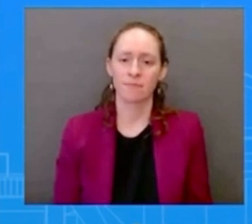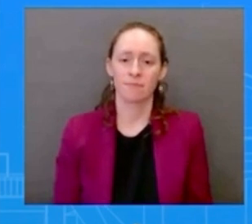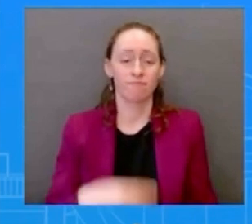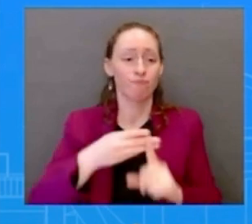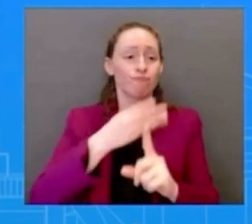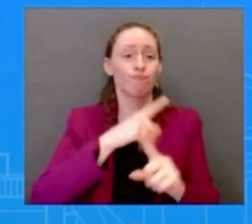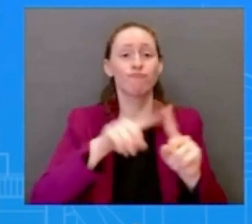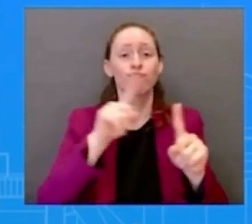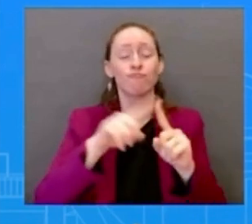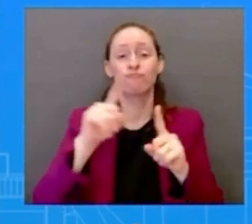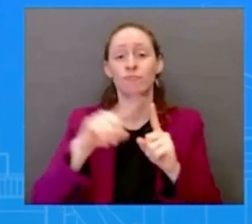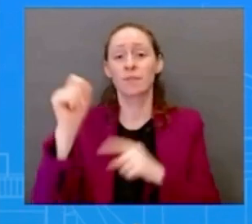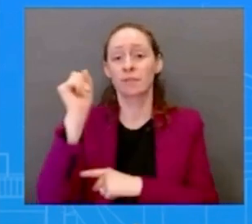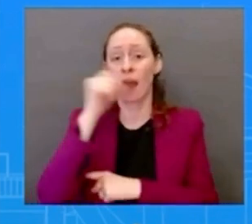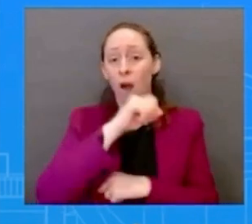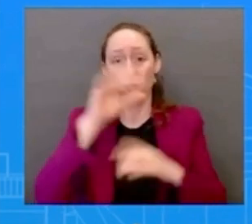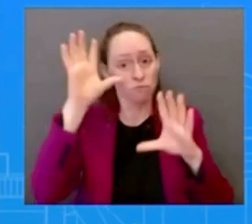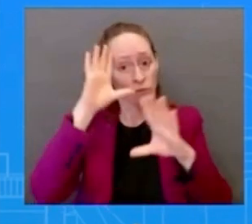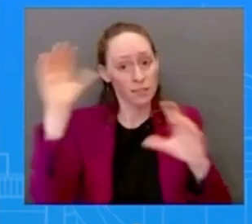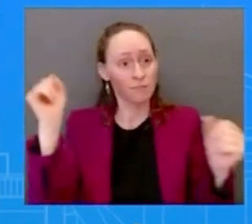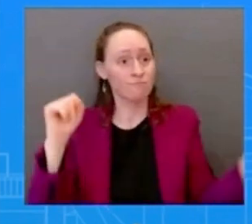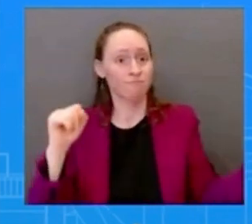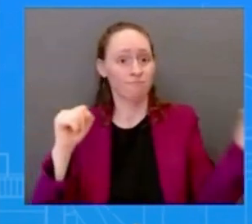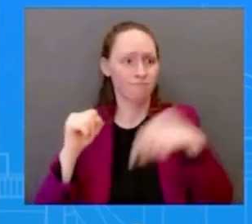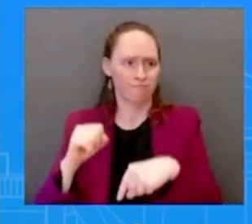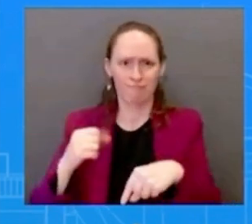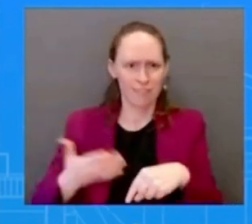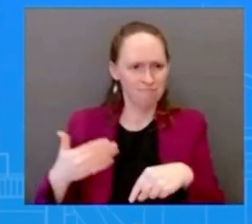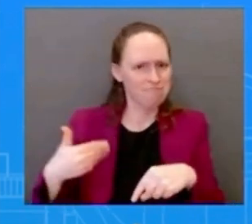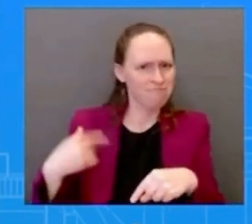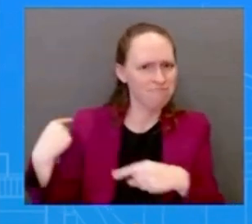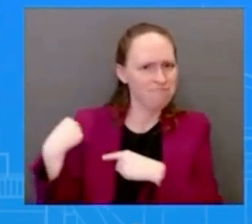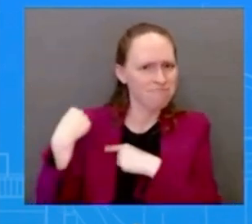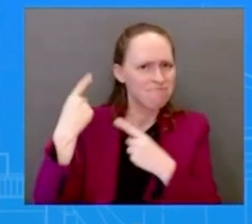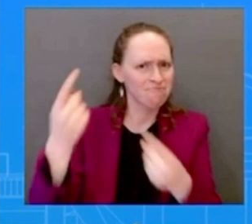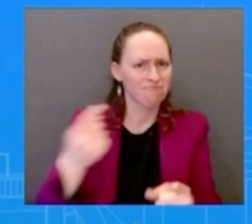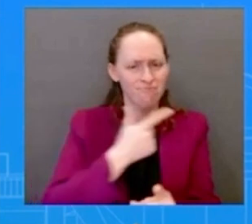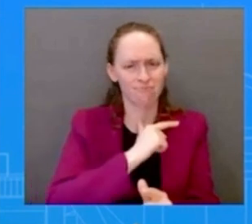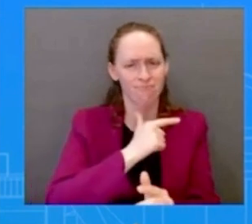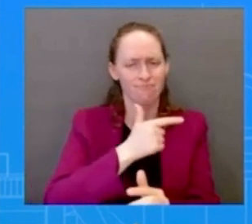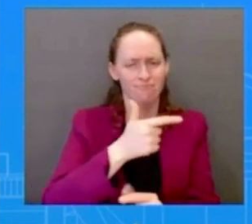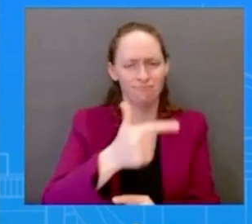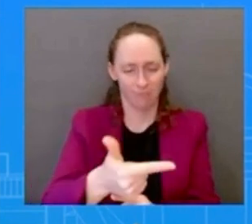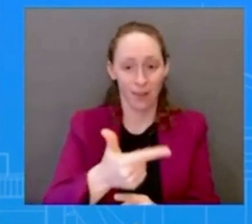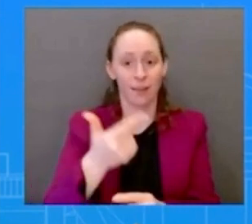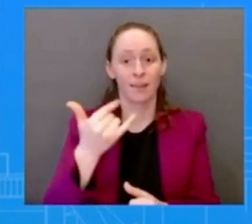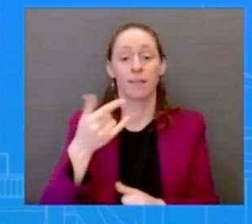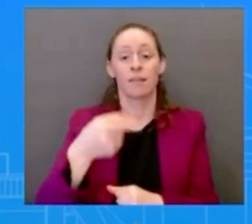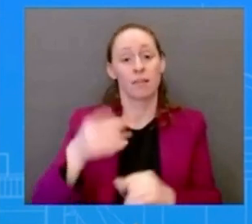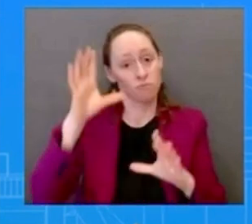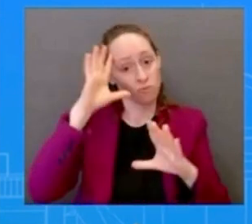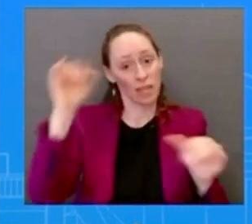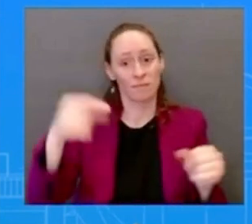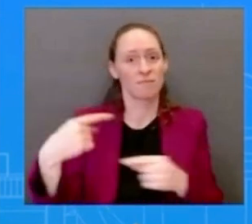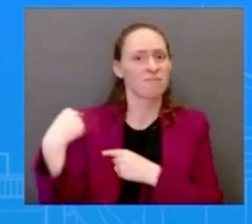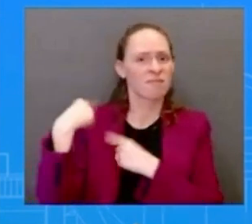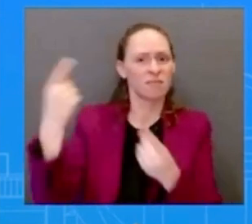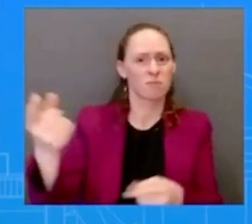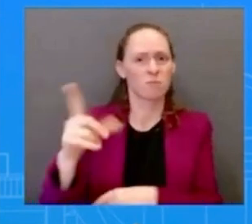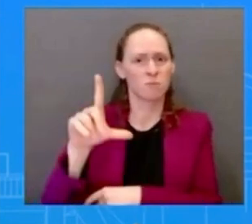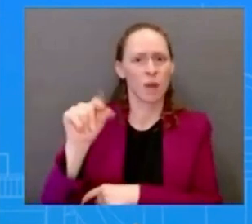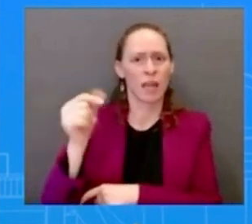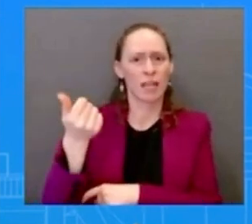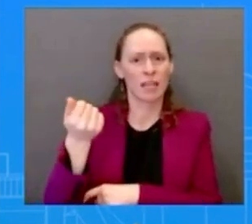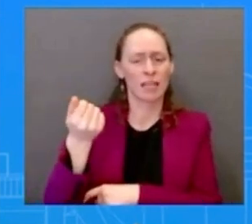at least six times about six times since taking office in 2016 and done so without incident such transits are